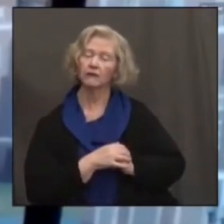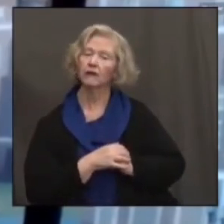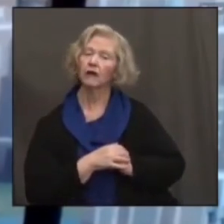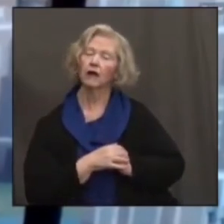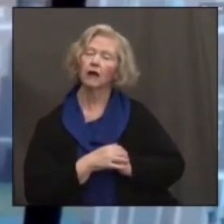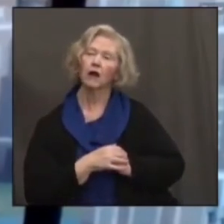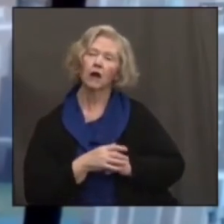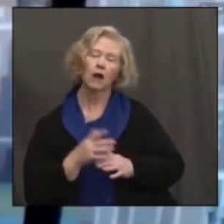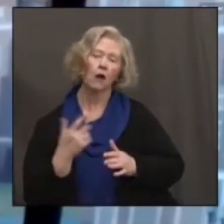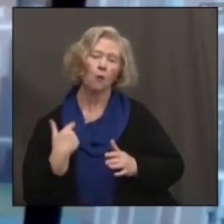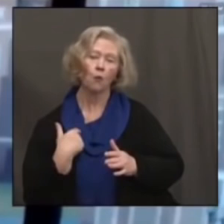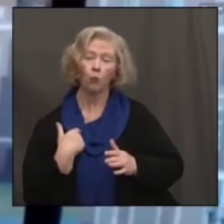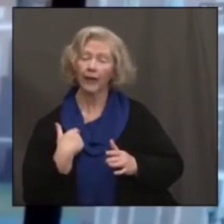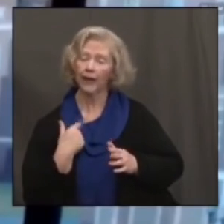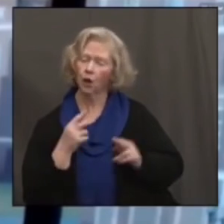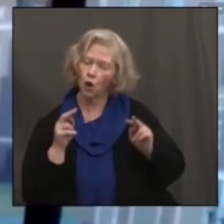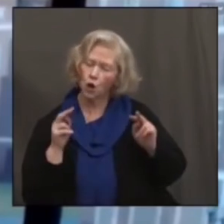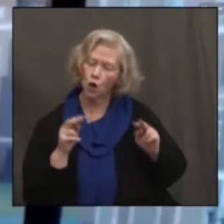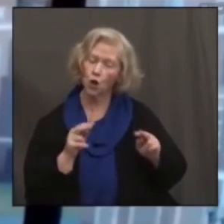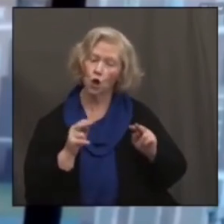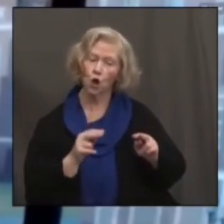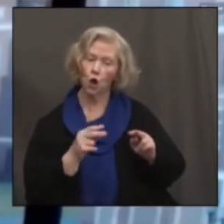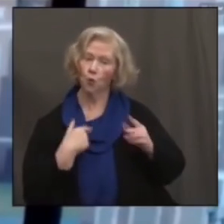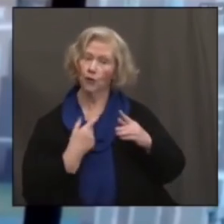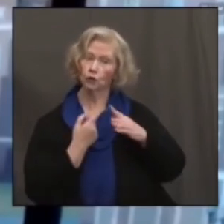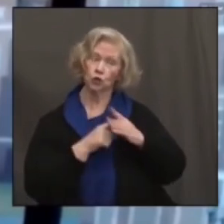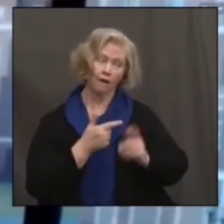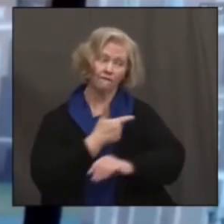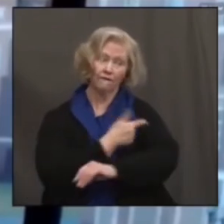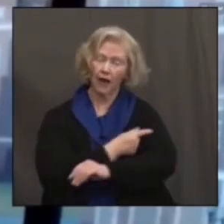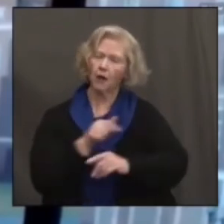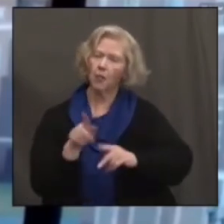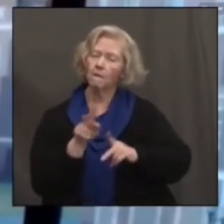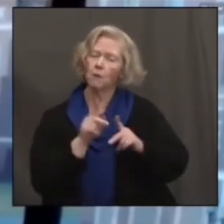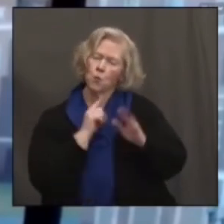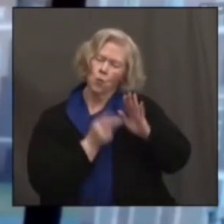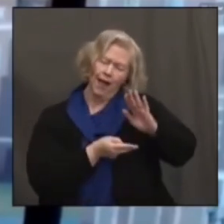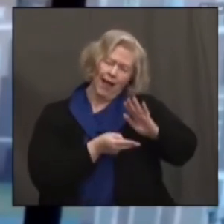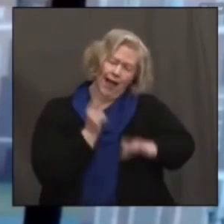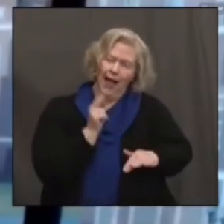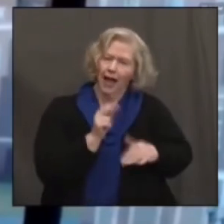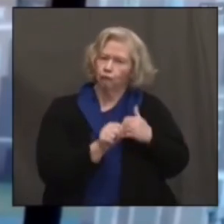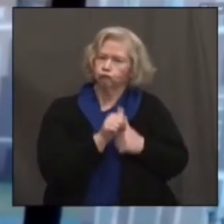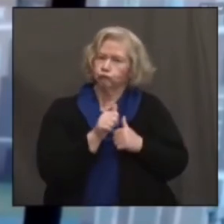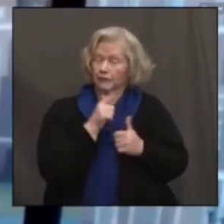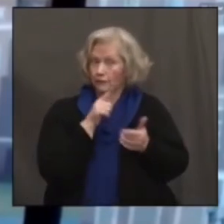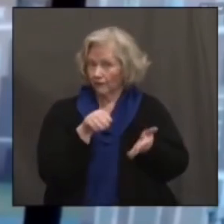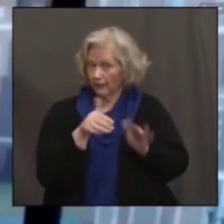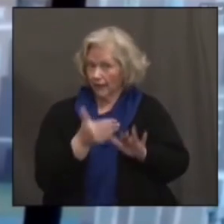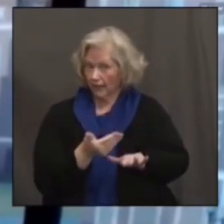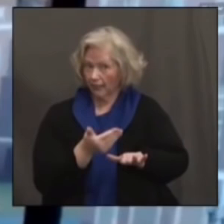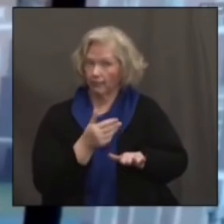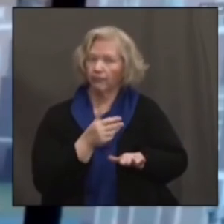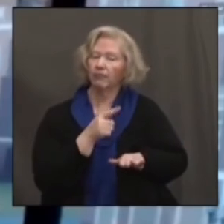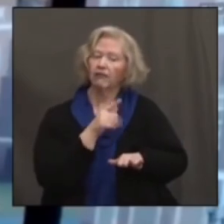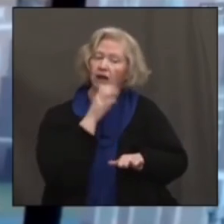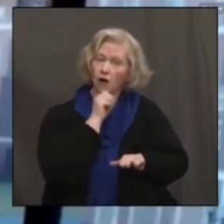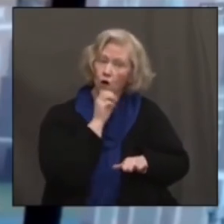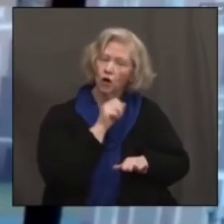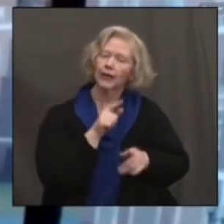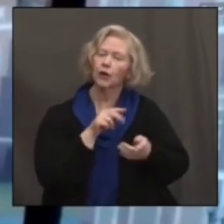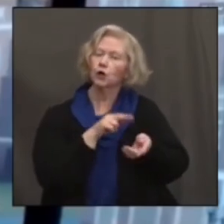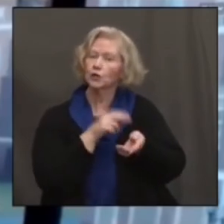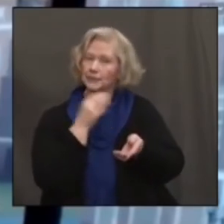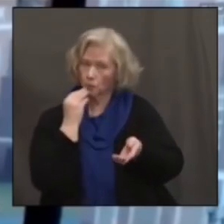the people most at risk for dying from this disease. That's the nursing homes and that's our elderly population. So that goes a long way